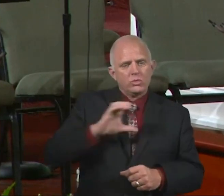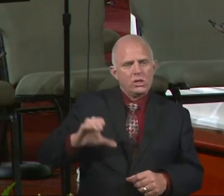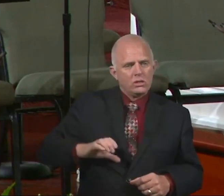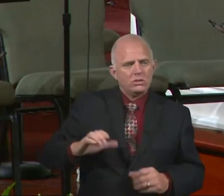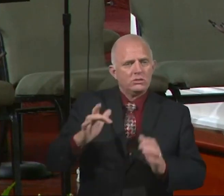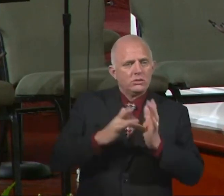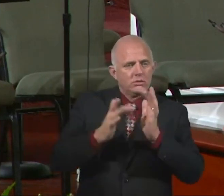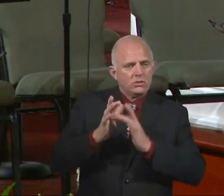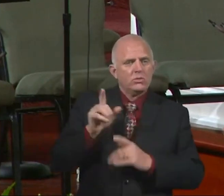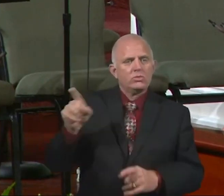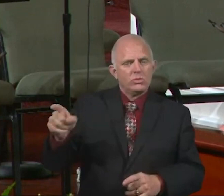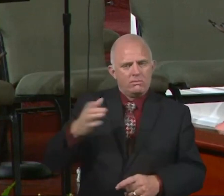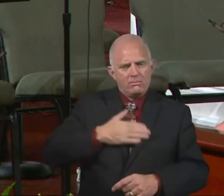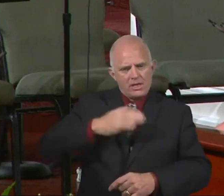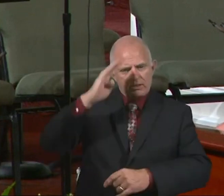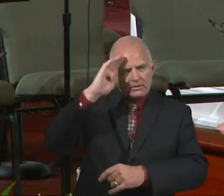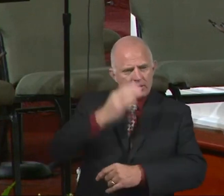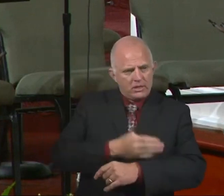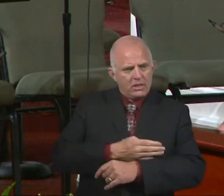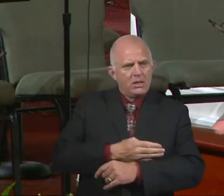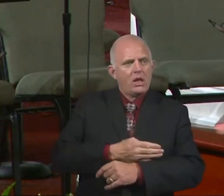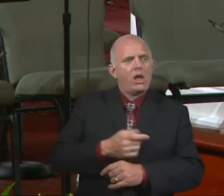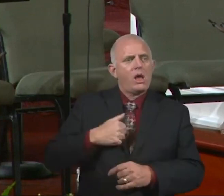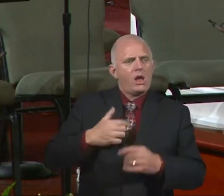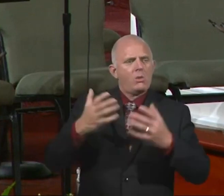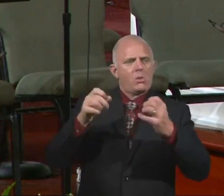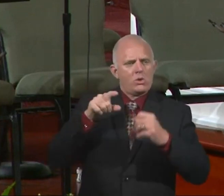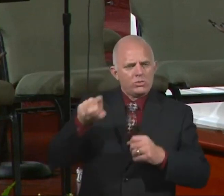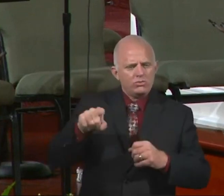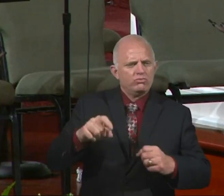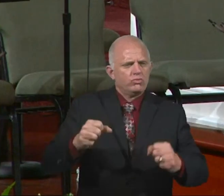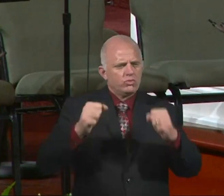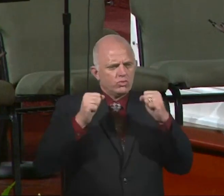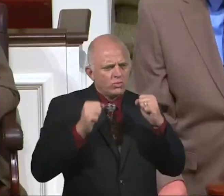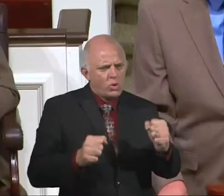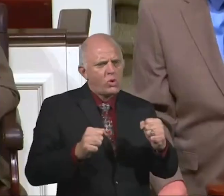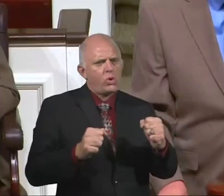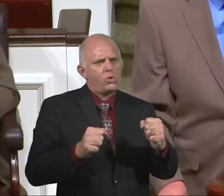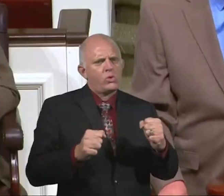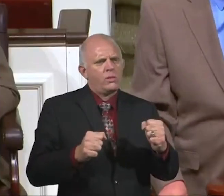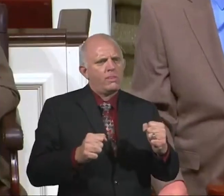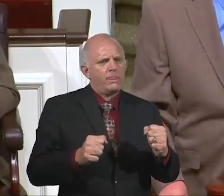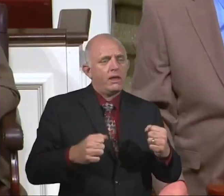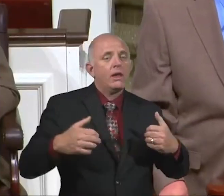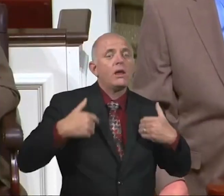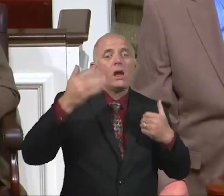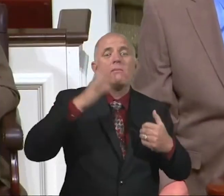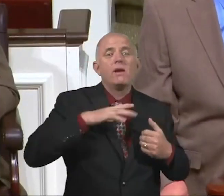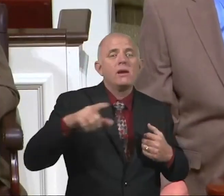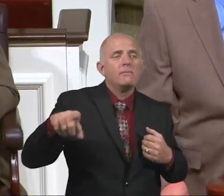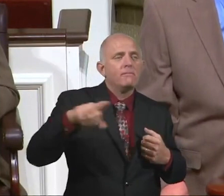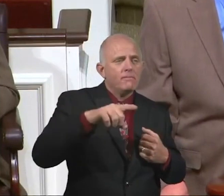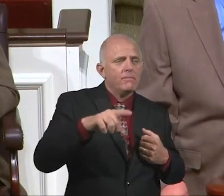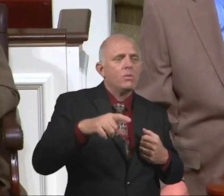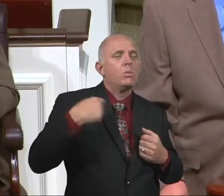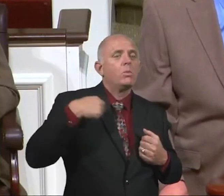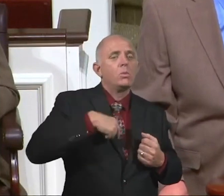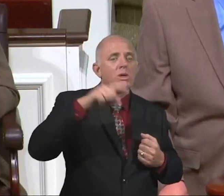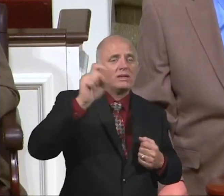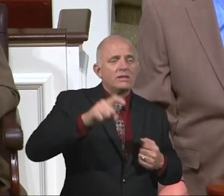son. I want you to firm up and be strong. By the way, young men, we need strong young men.